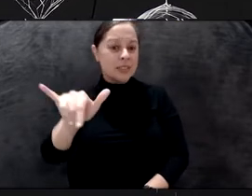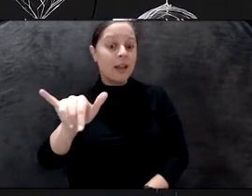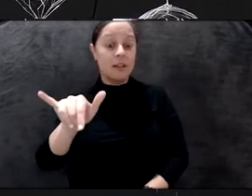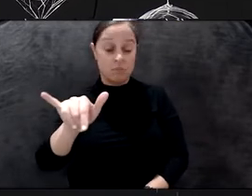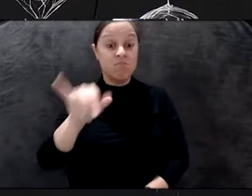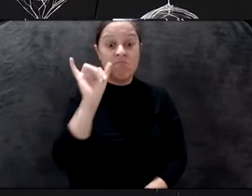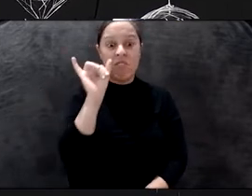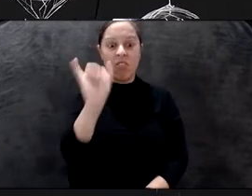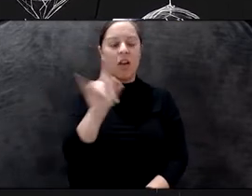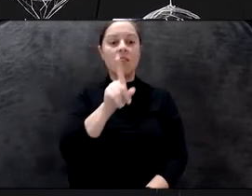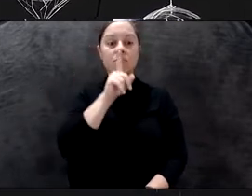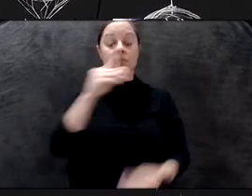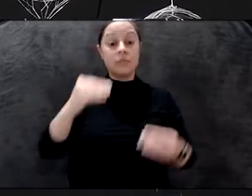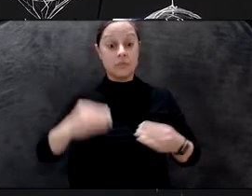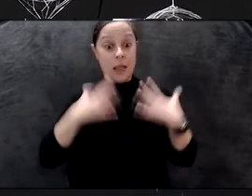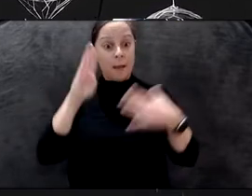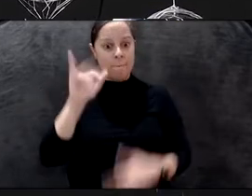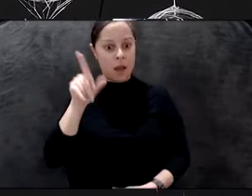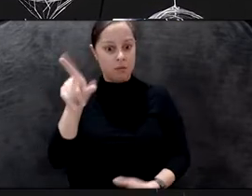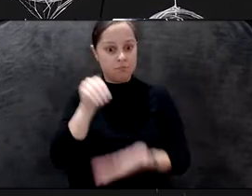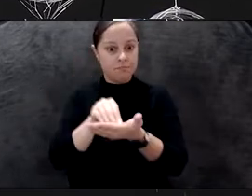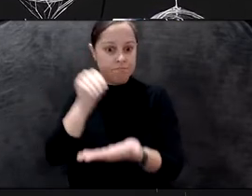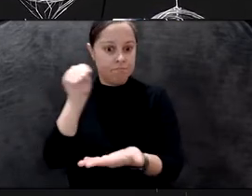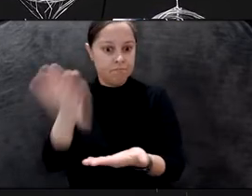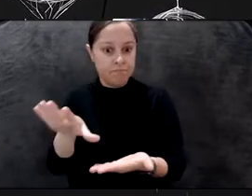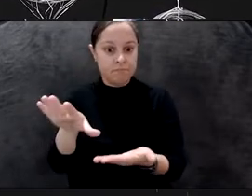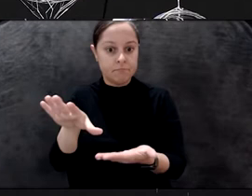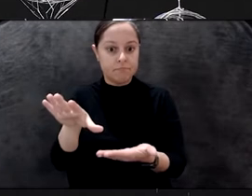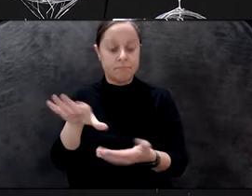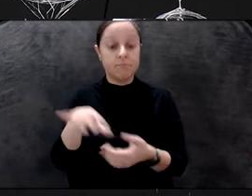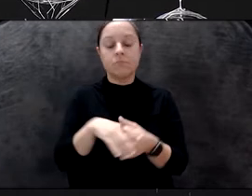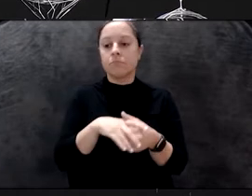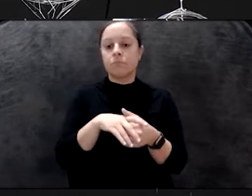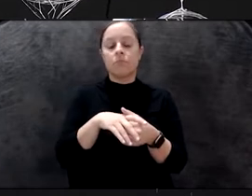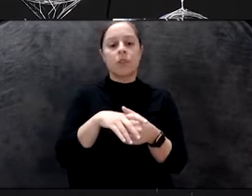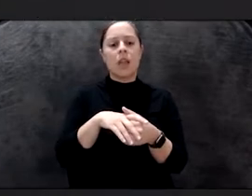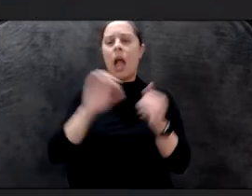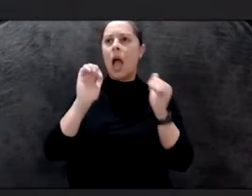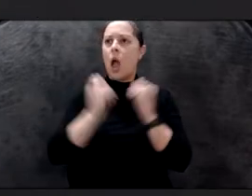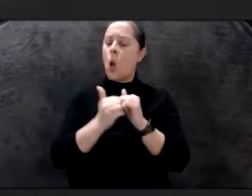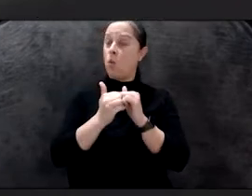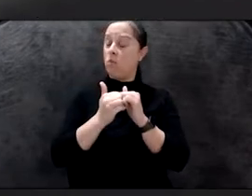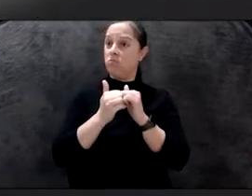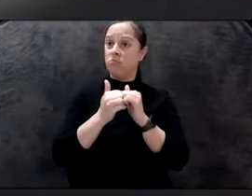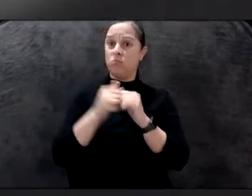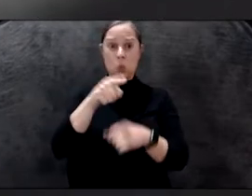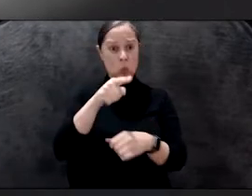also inspired by Buckminster Fuller. Can you tell us about this, this idea of, of Cloud City and how so early as a student, you came up also with the idea